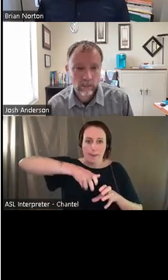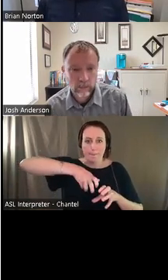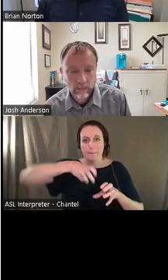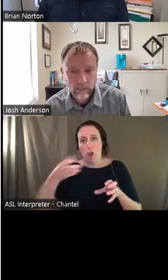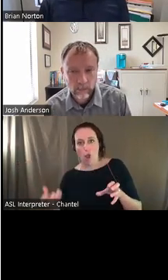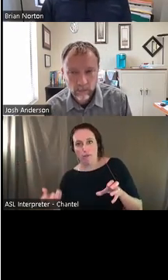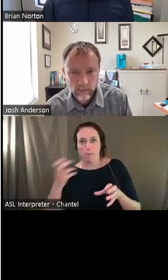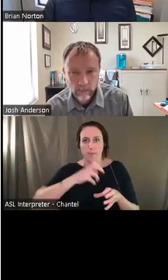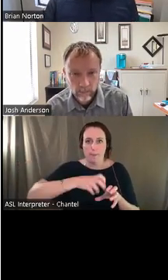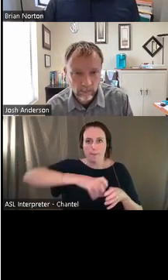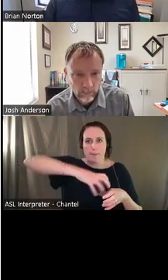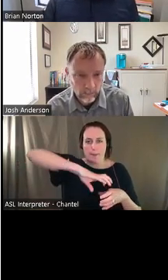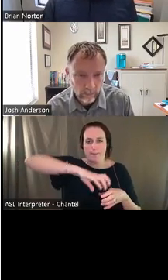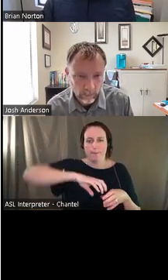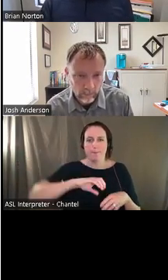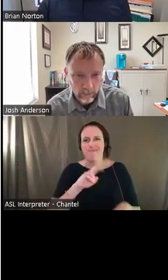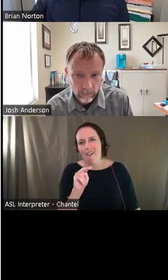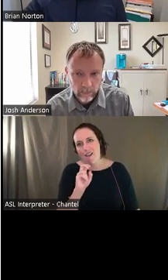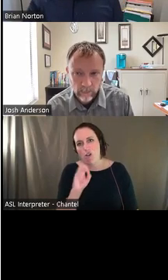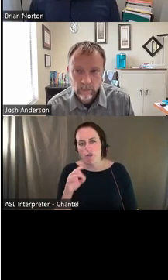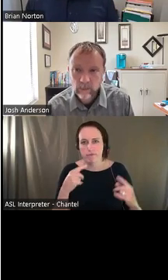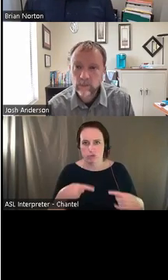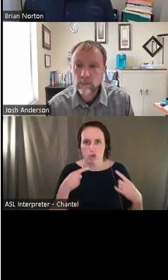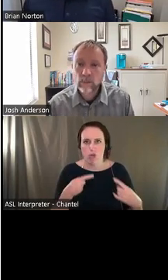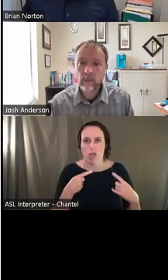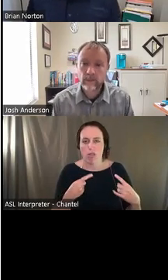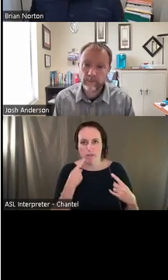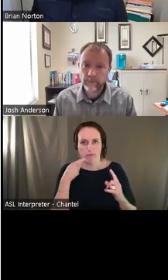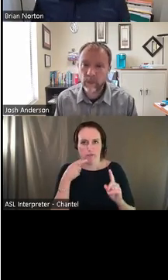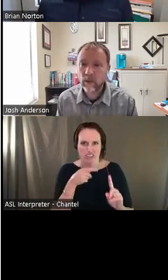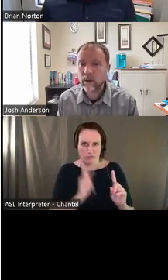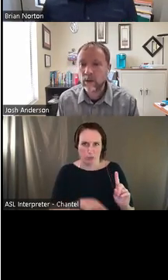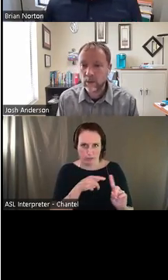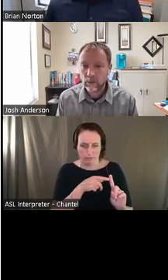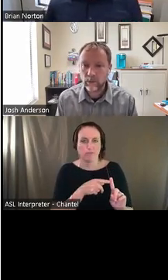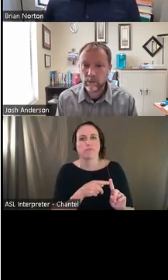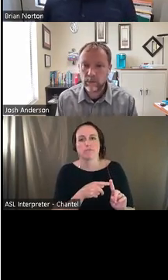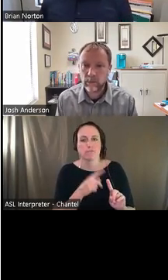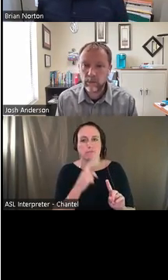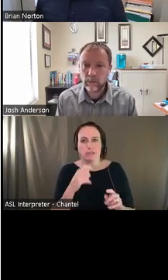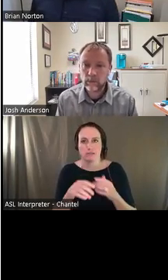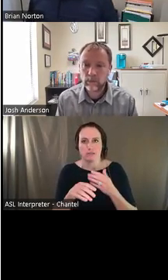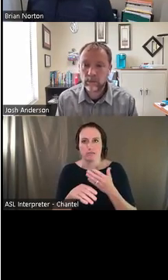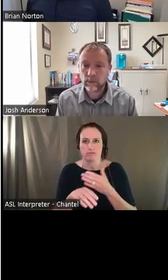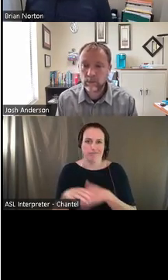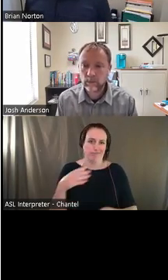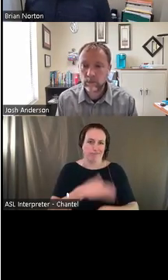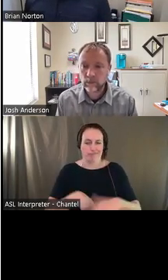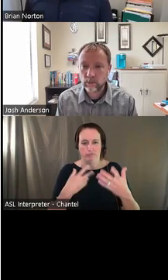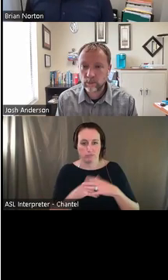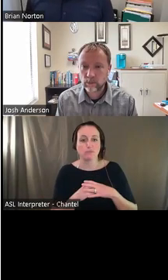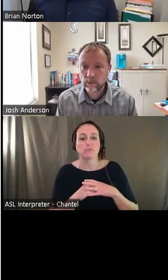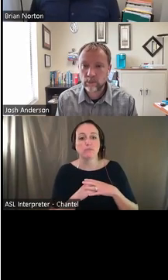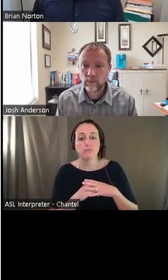Um, so the pill bottles, um, doing those types of things, that's hard, um, because of their upper amputee. Um, and they also have a difficult